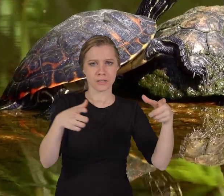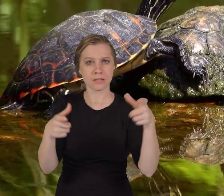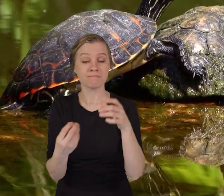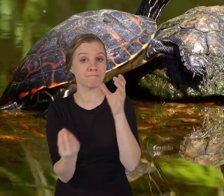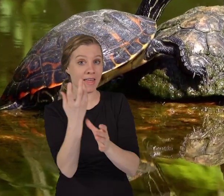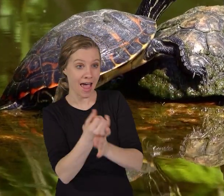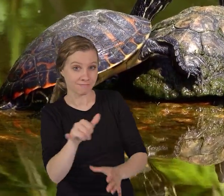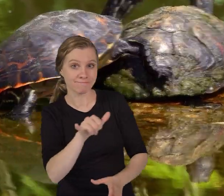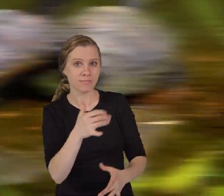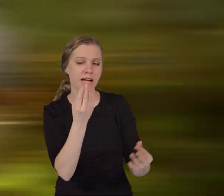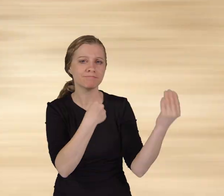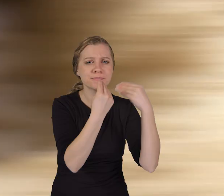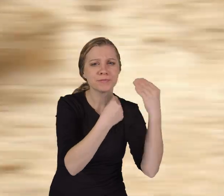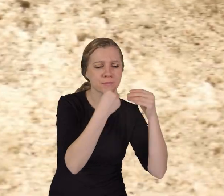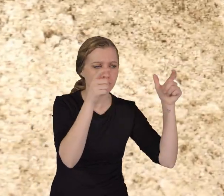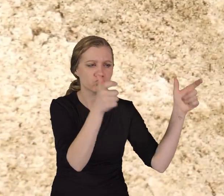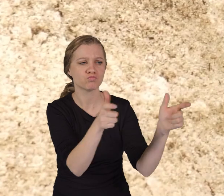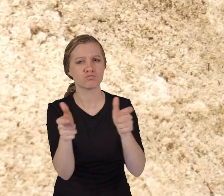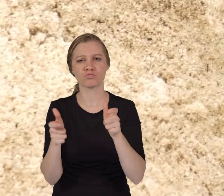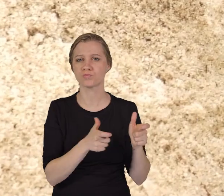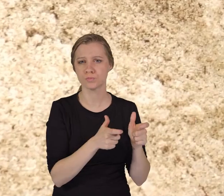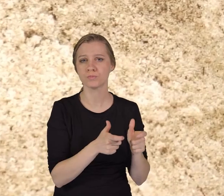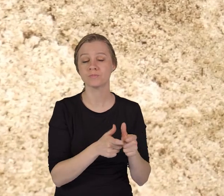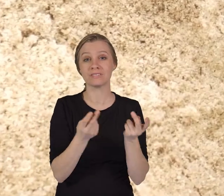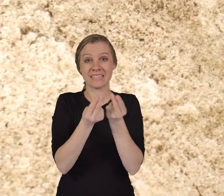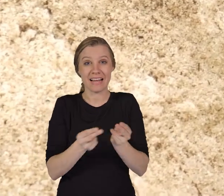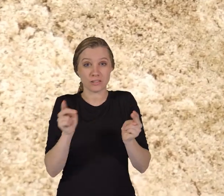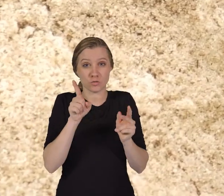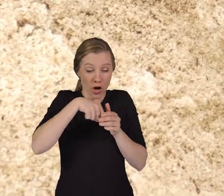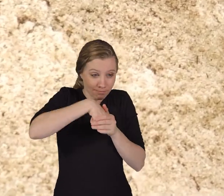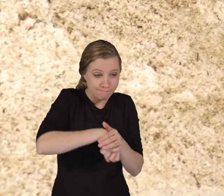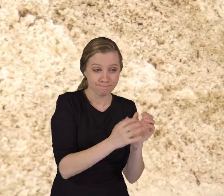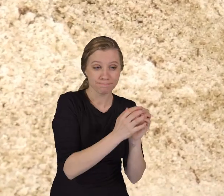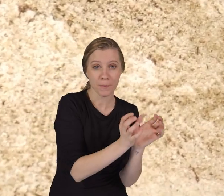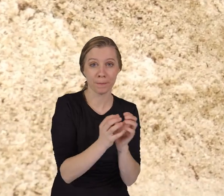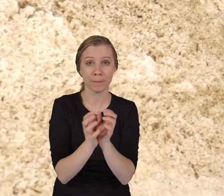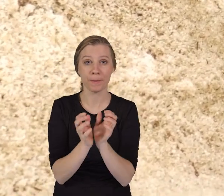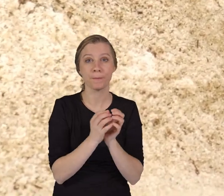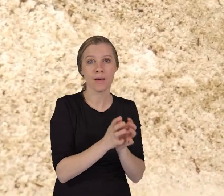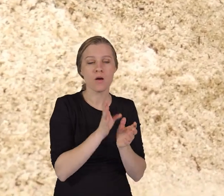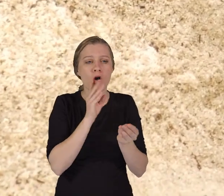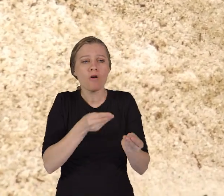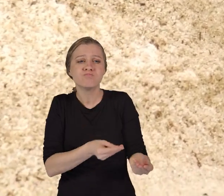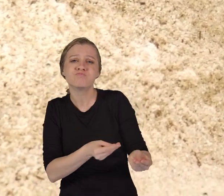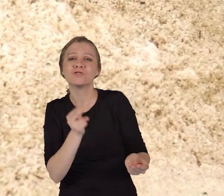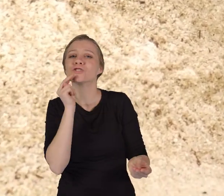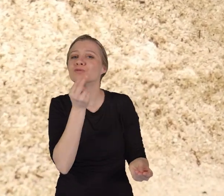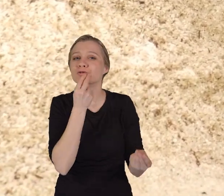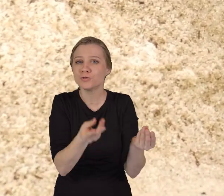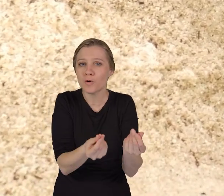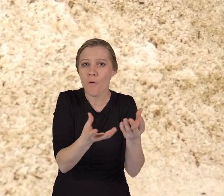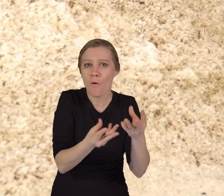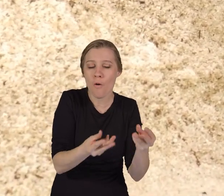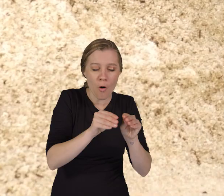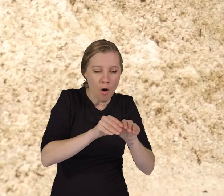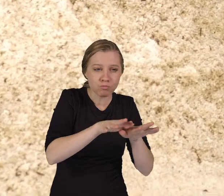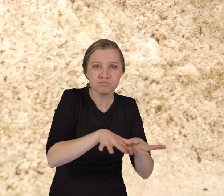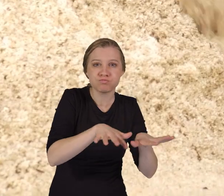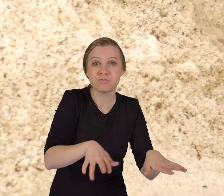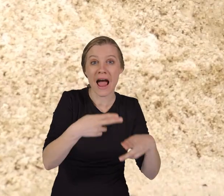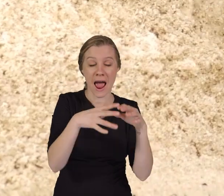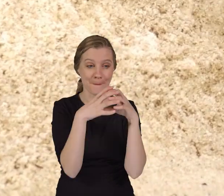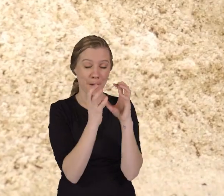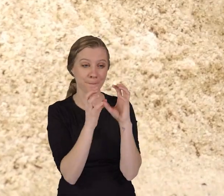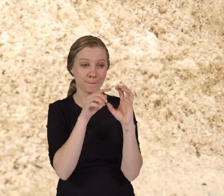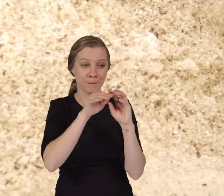plants by munching on them. Additionally, the nests where they lay eggs provide nutrients to the soil when the eggs hatch,